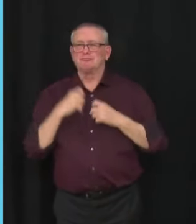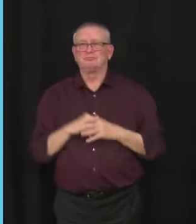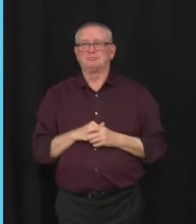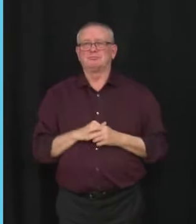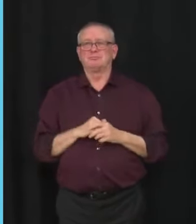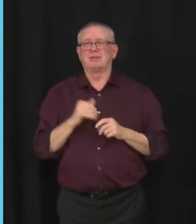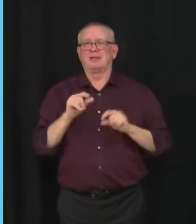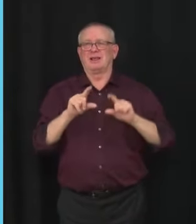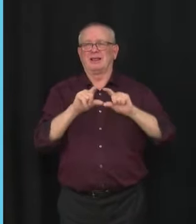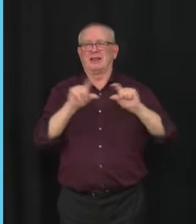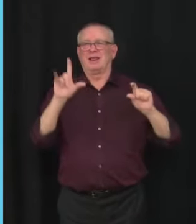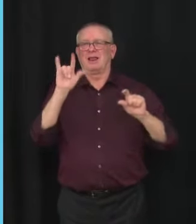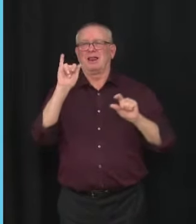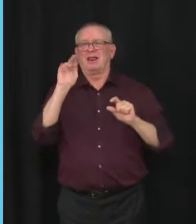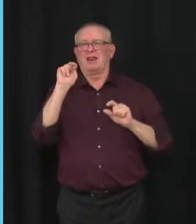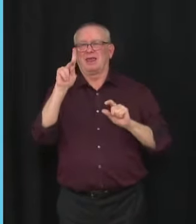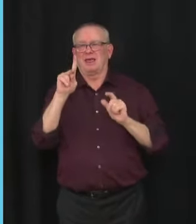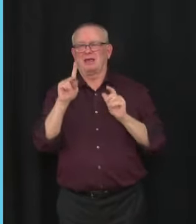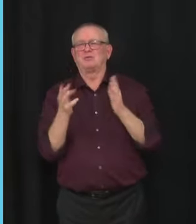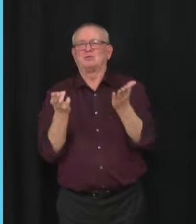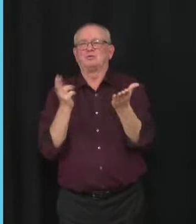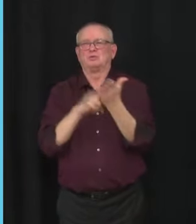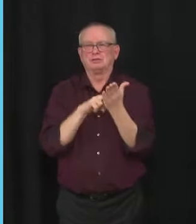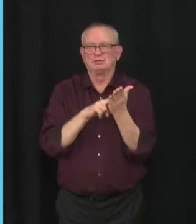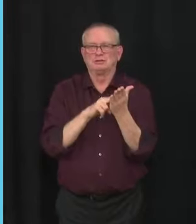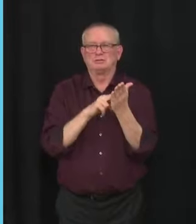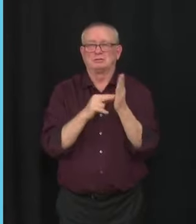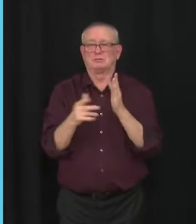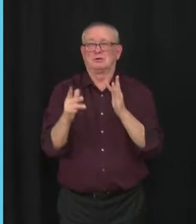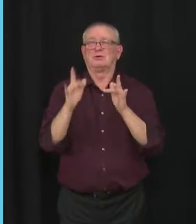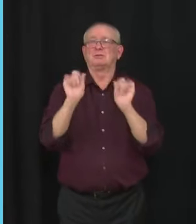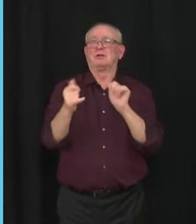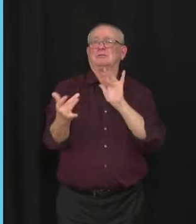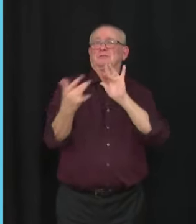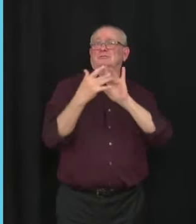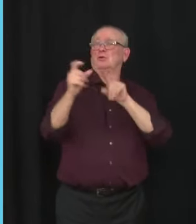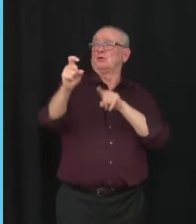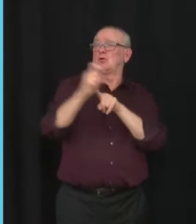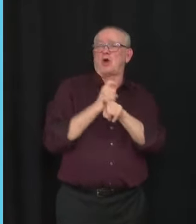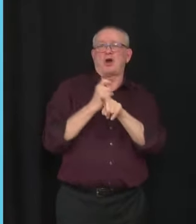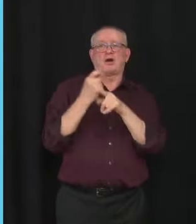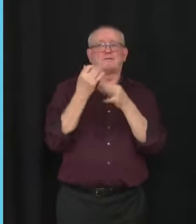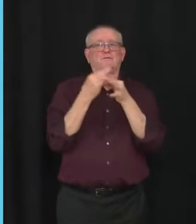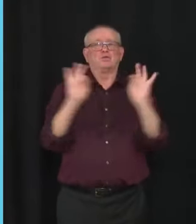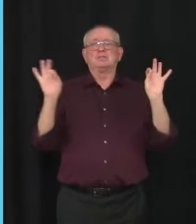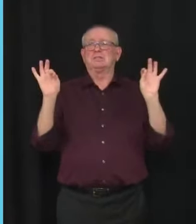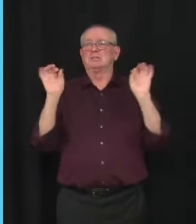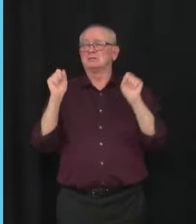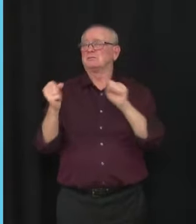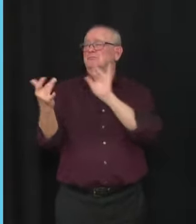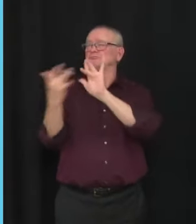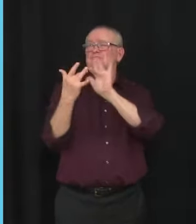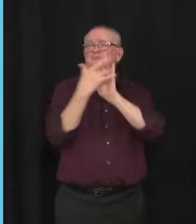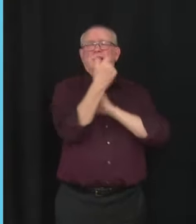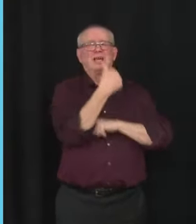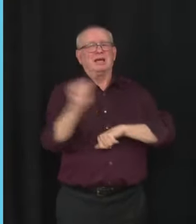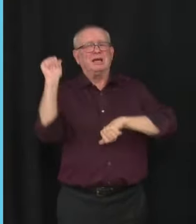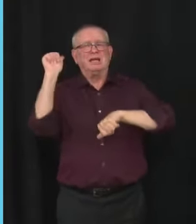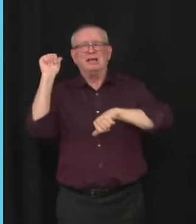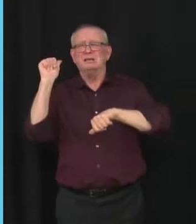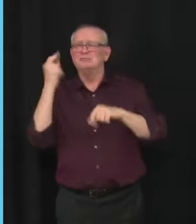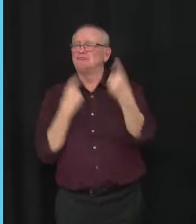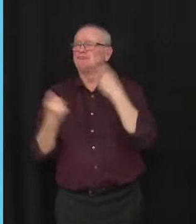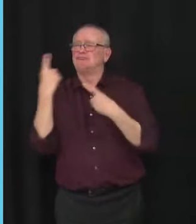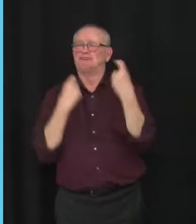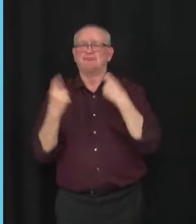available online. It's free for anyone who wants to call in and ask a question about this issue. I also urge you to speak to